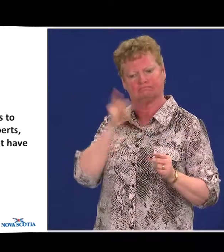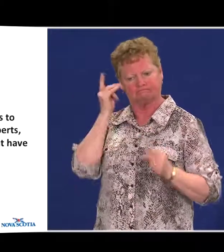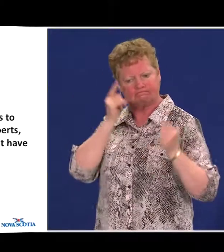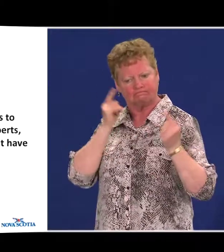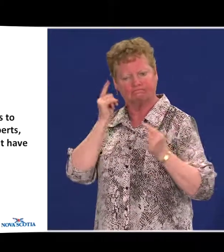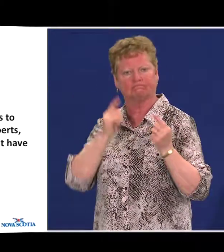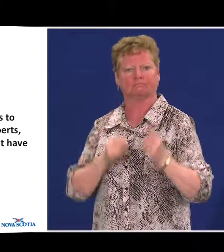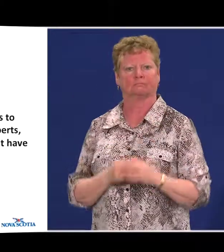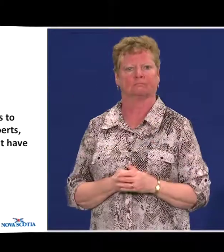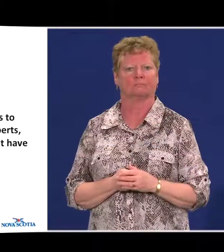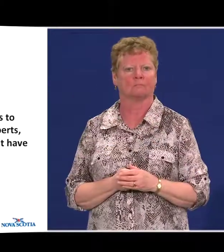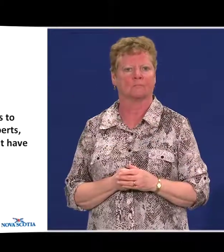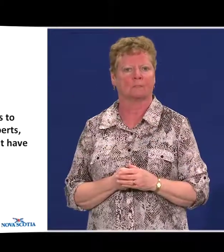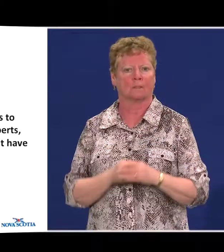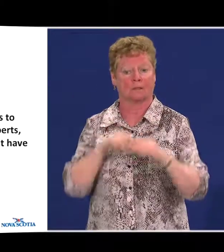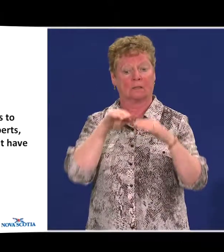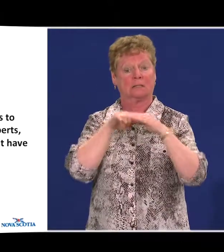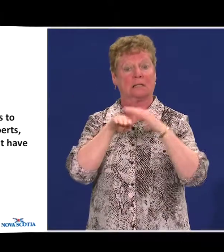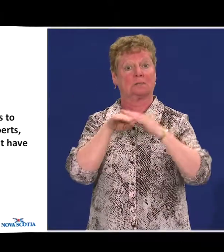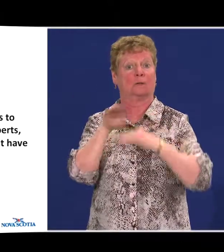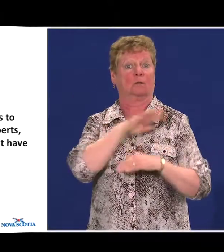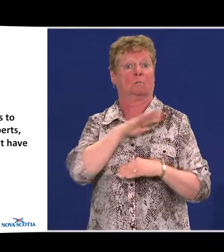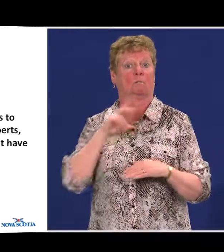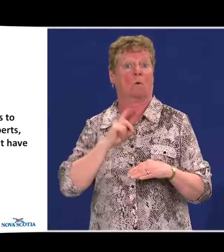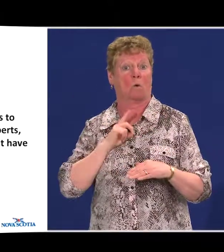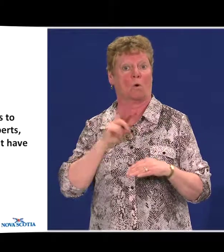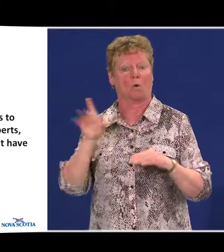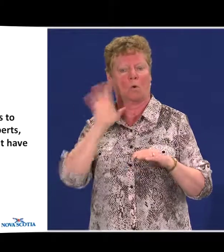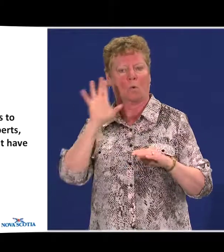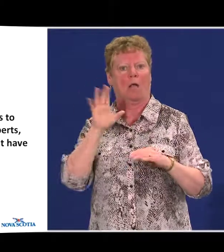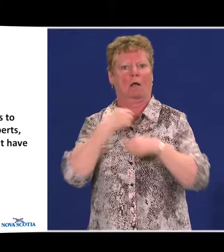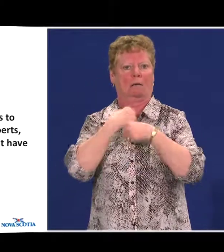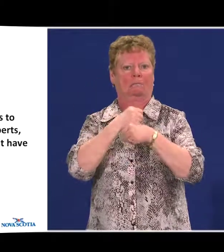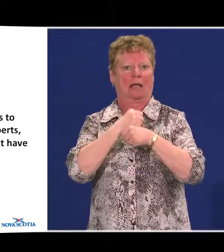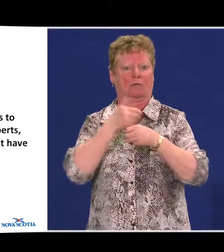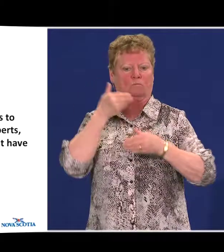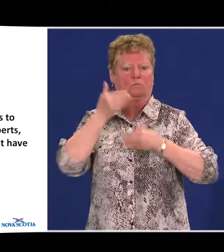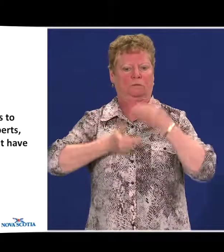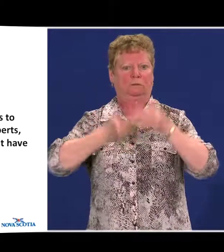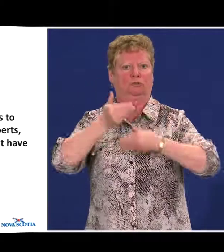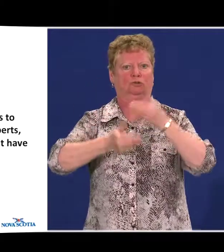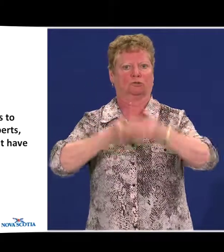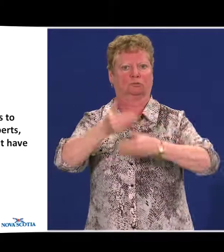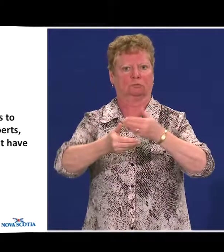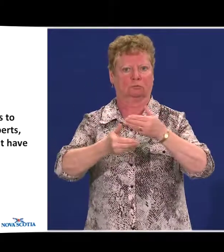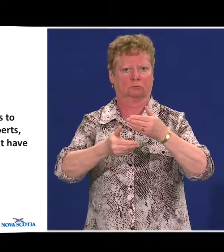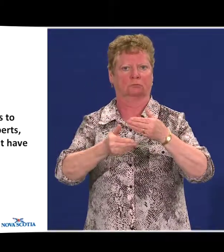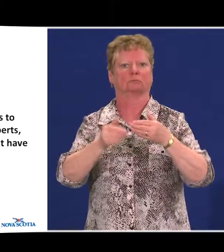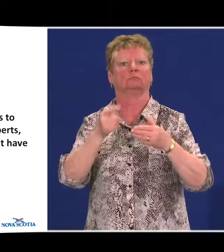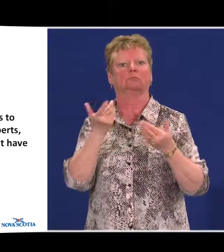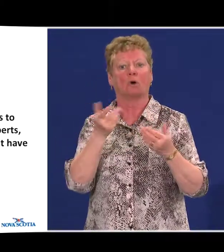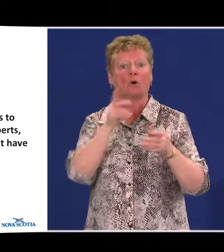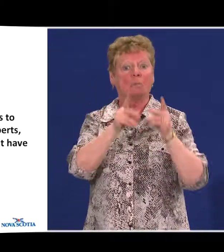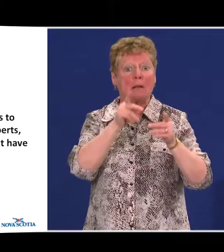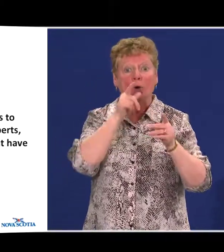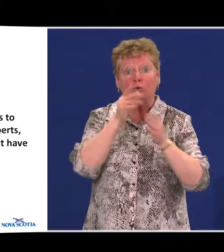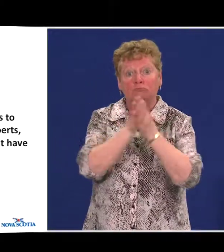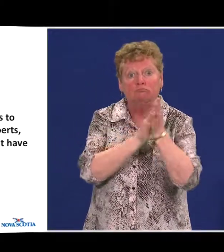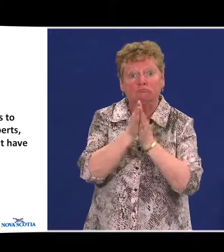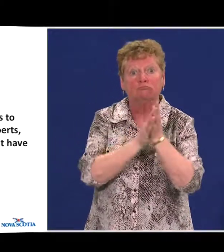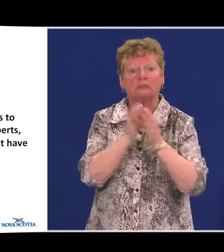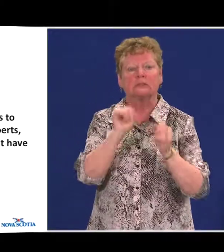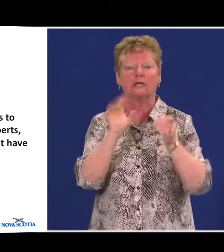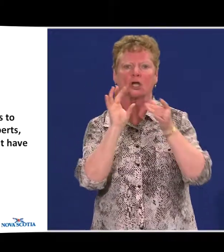The accessibility board will create procedures to allow comment by interested parties